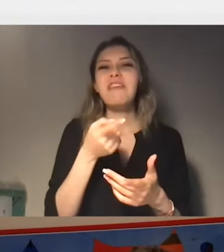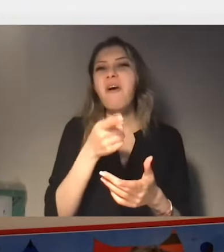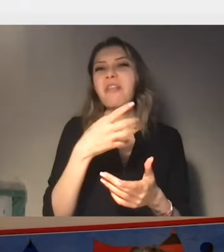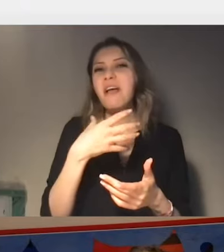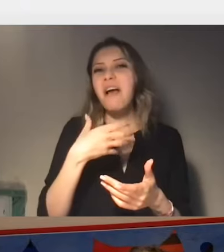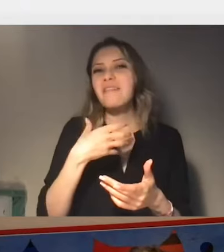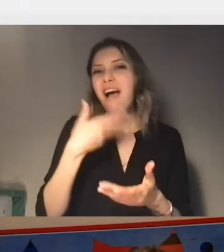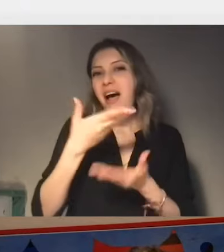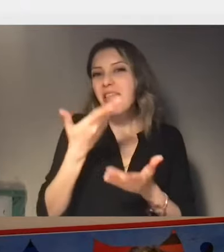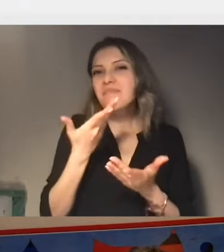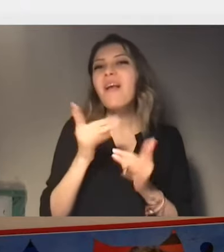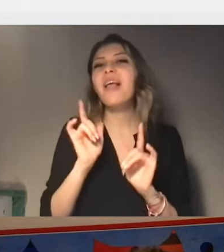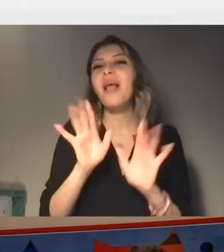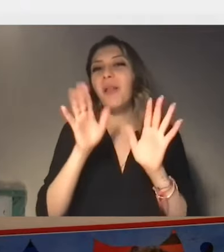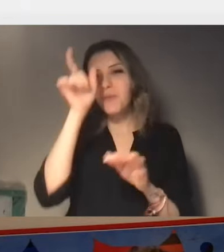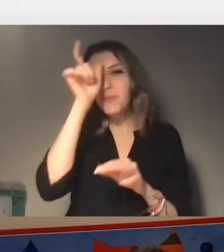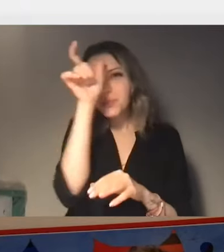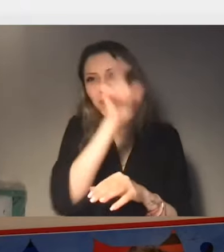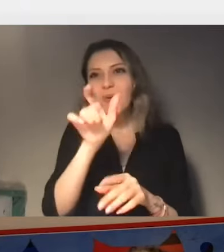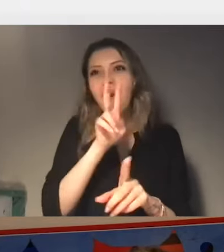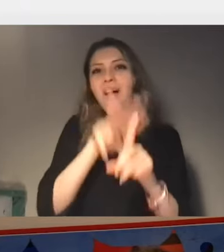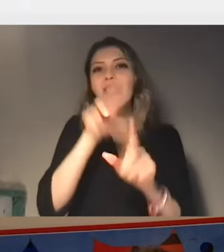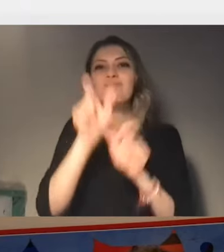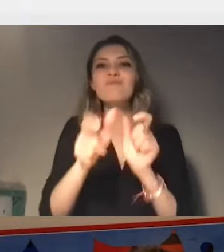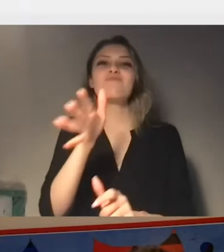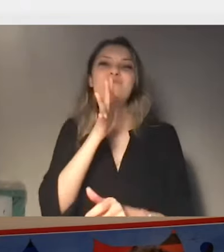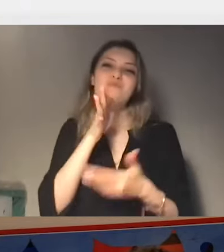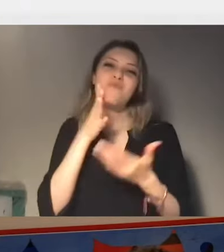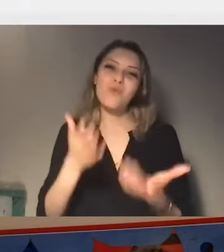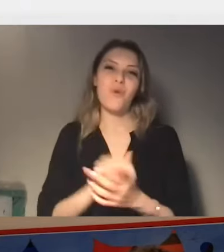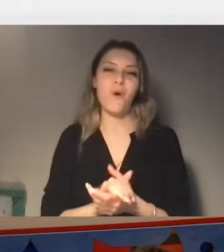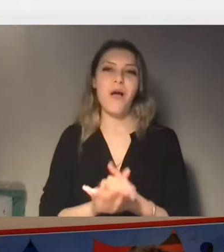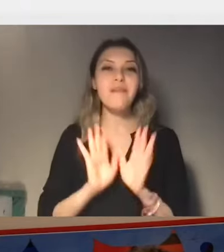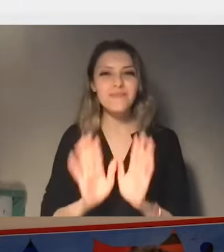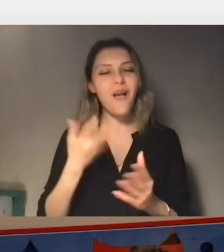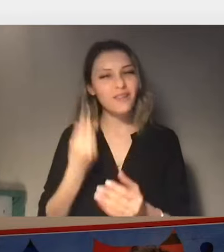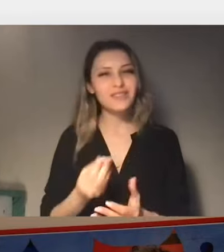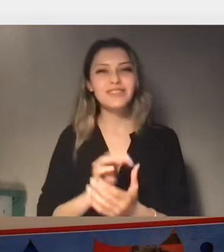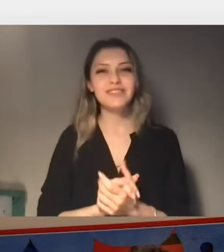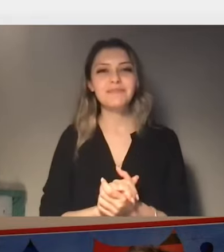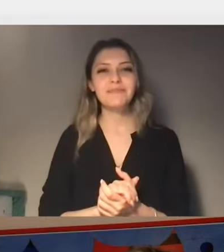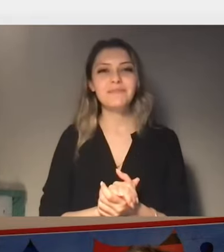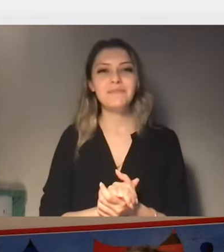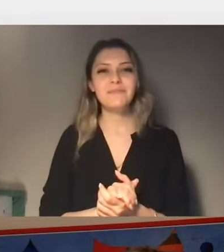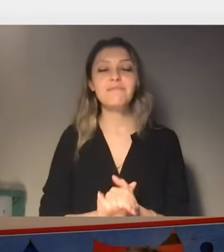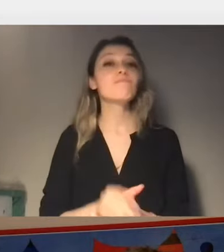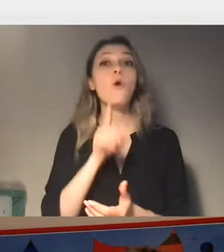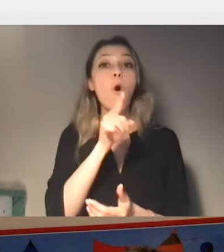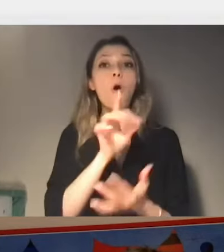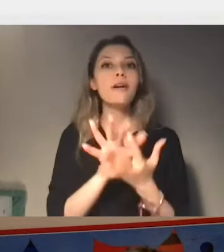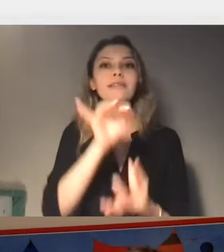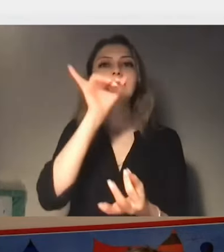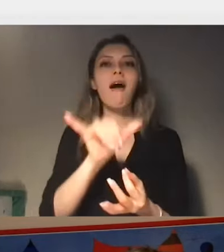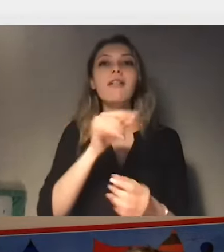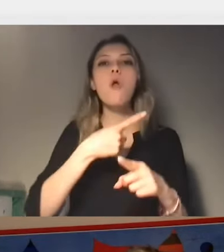general manager of general director of human rights joint platform in Turkey, and she